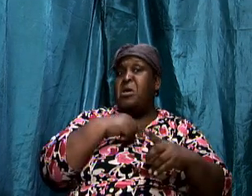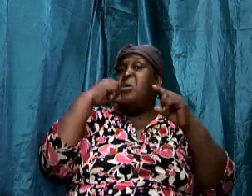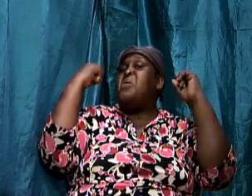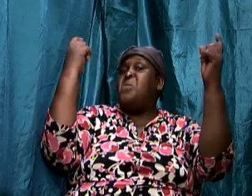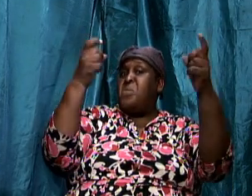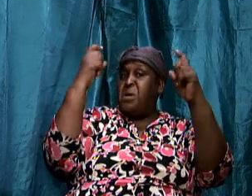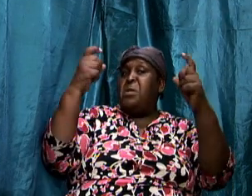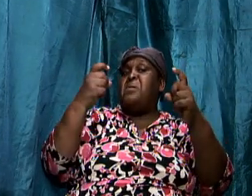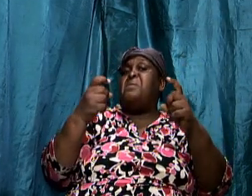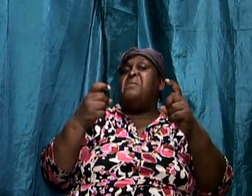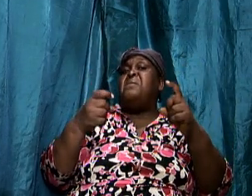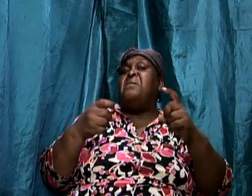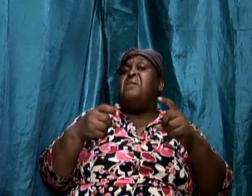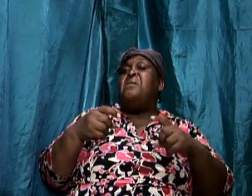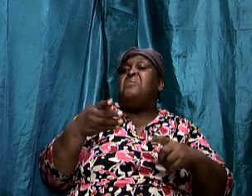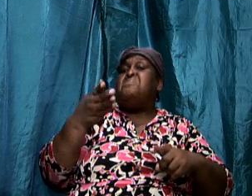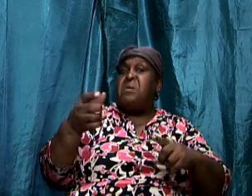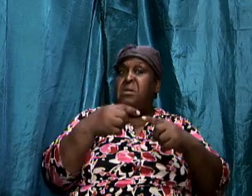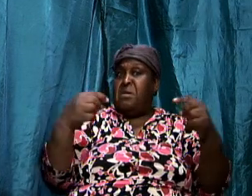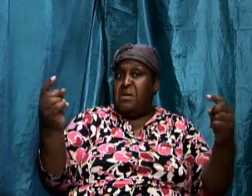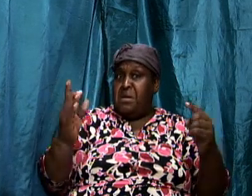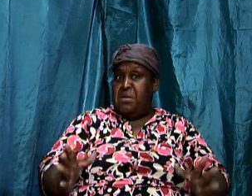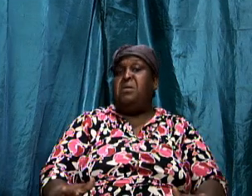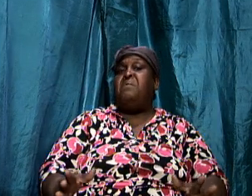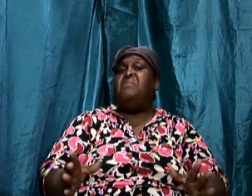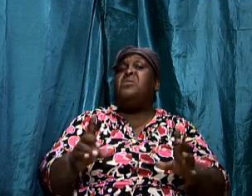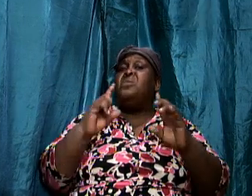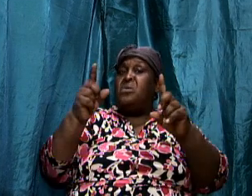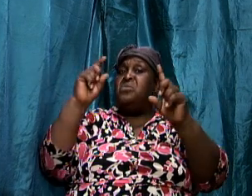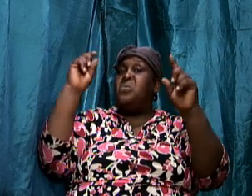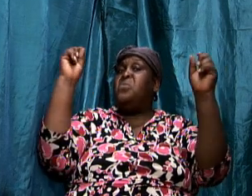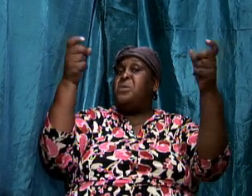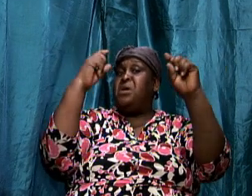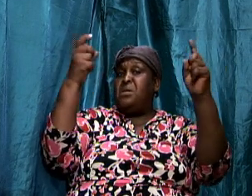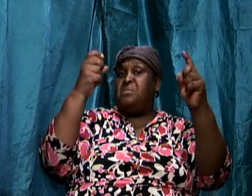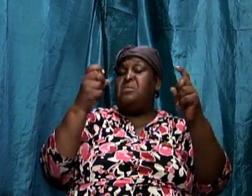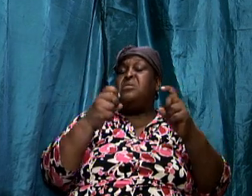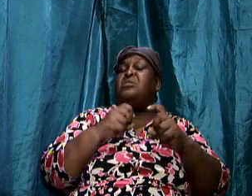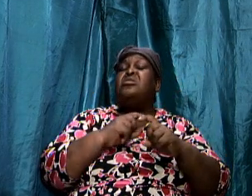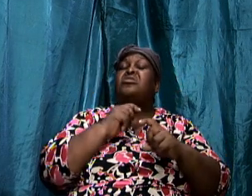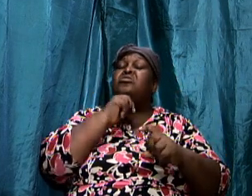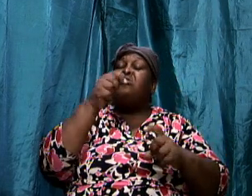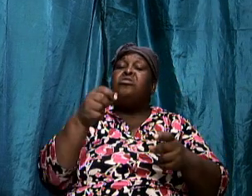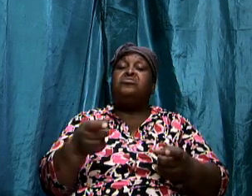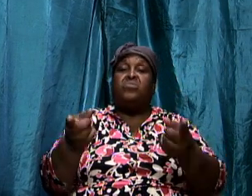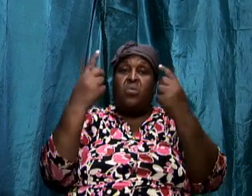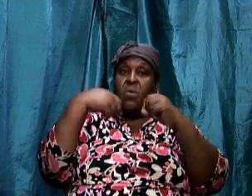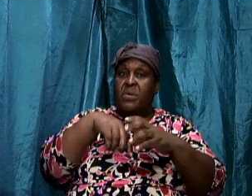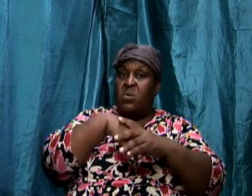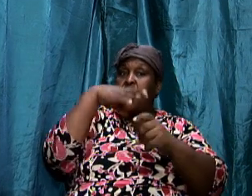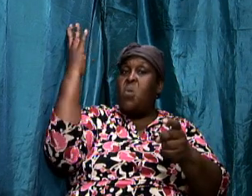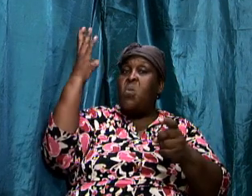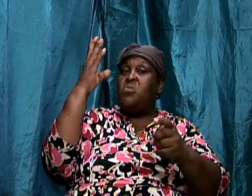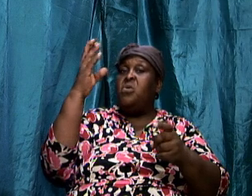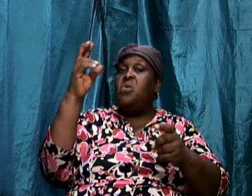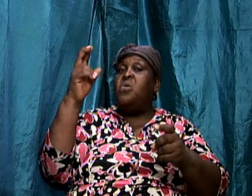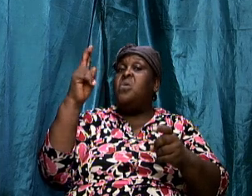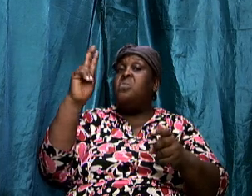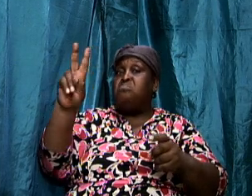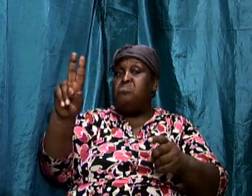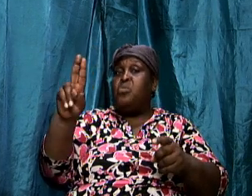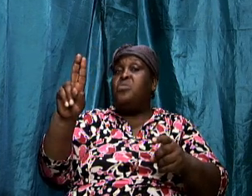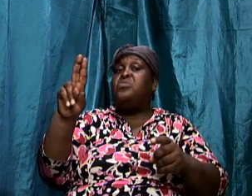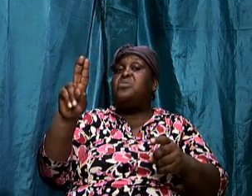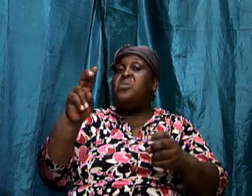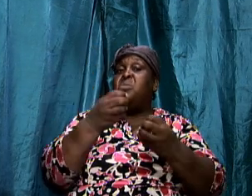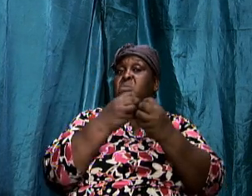win but we are not coming out both victorious or we are not coming out both losers one